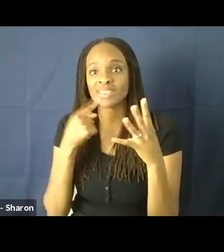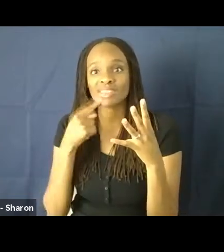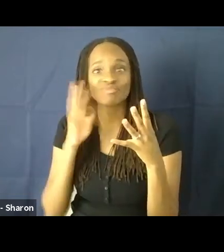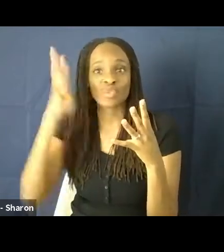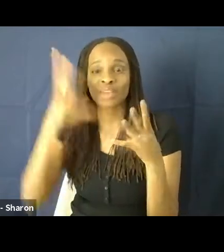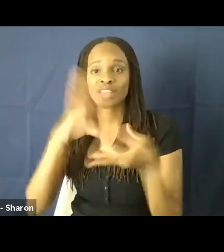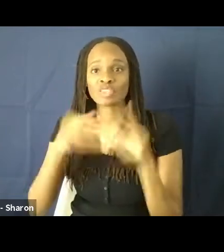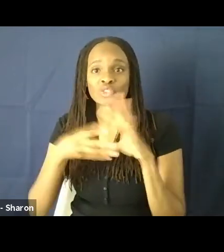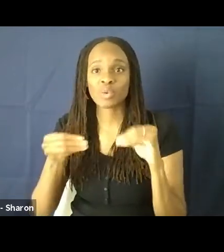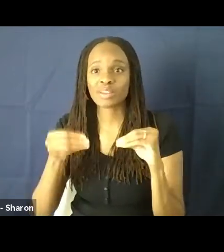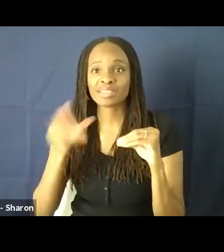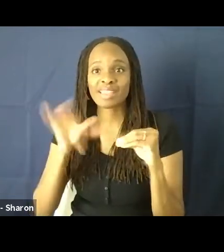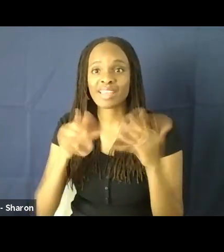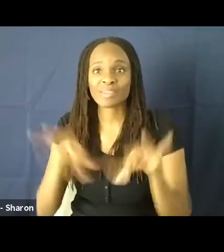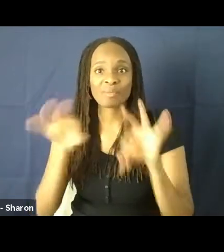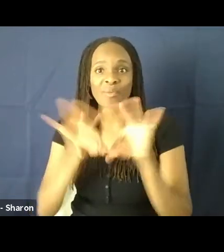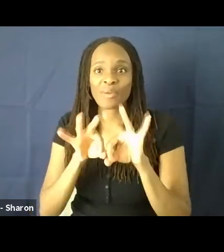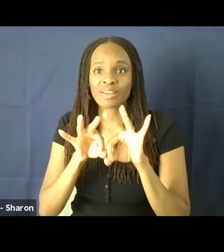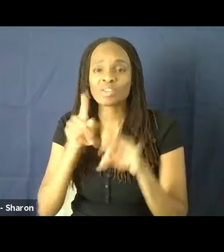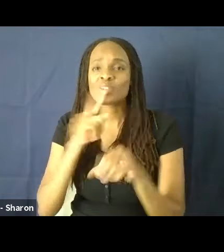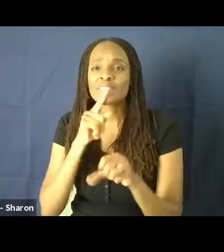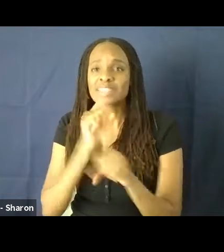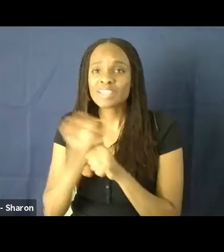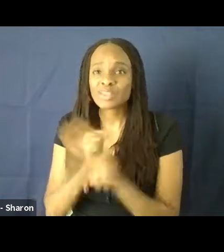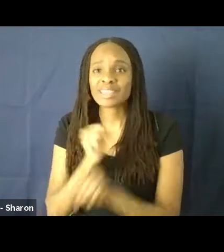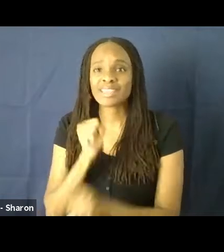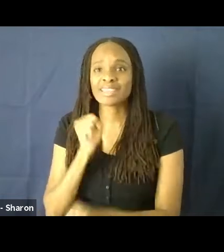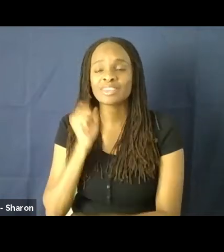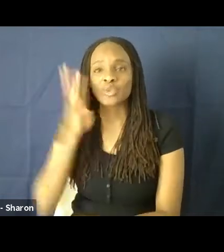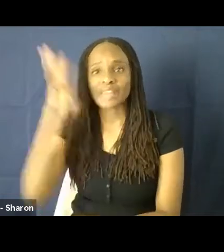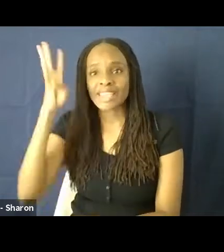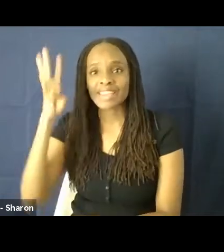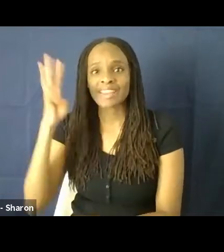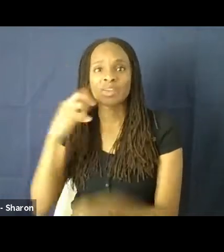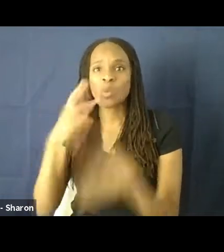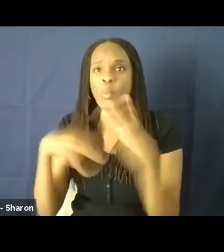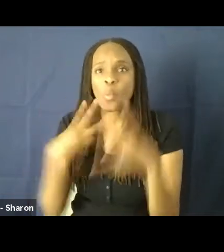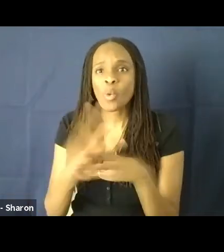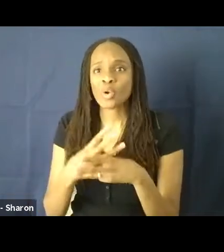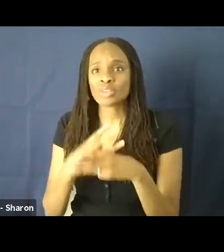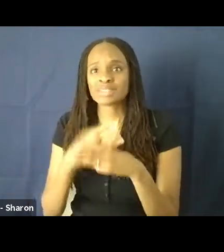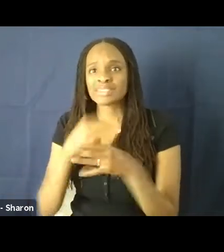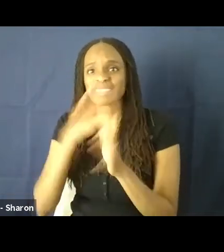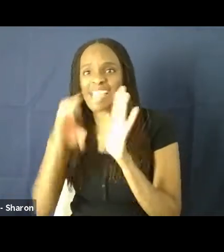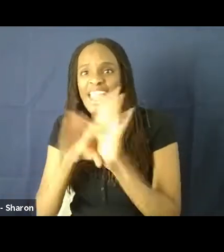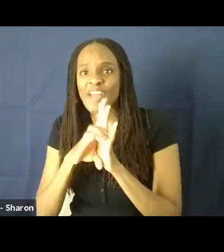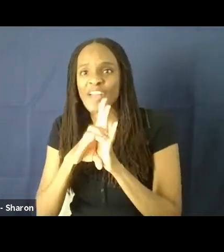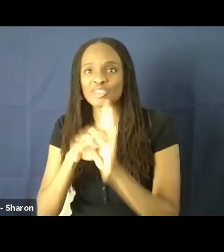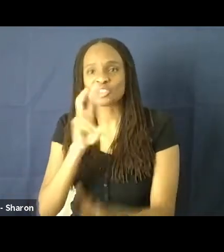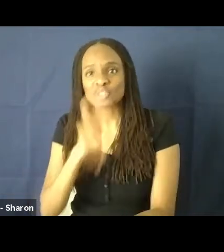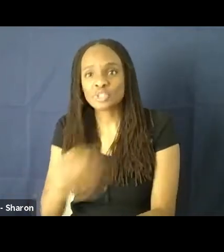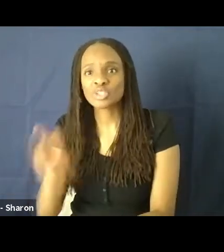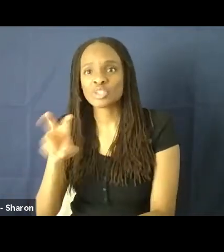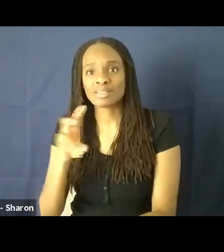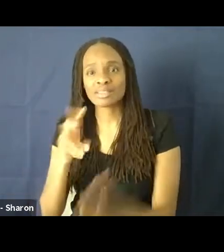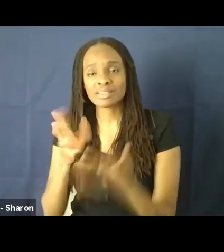that matter. You are literally creating worlds and characters and journeys. And so it's incumbent upon you to make them